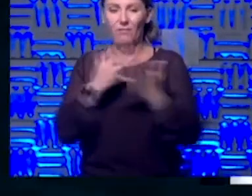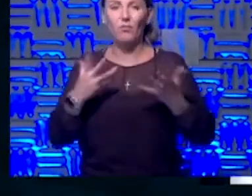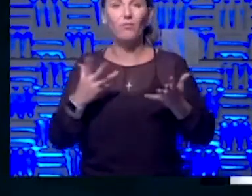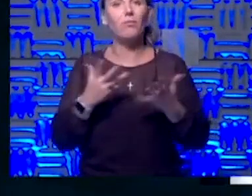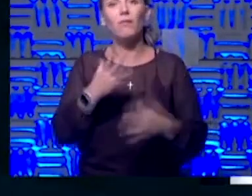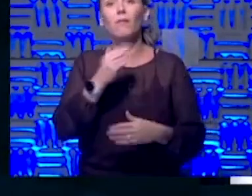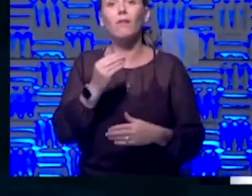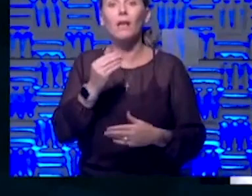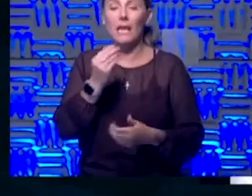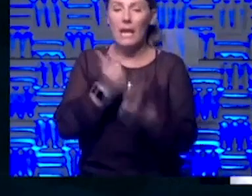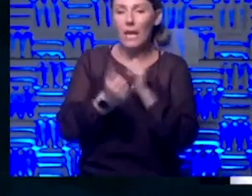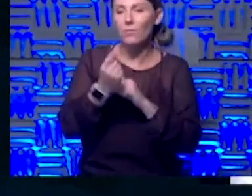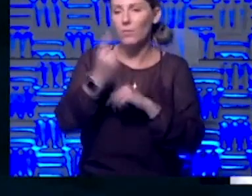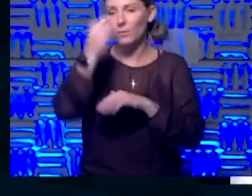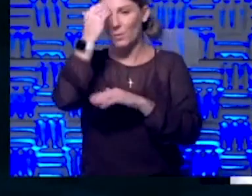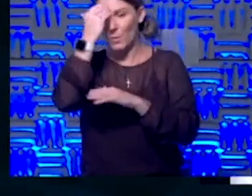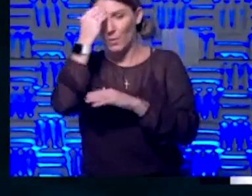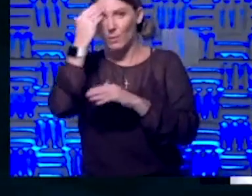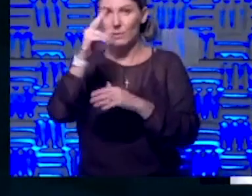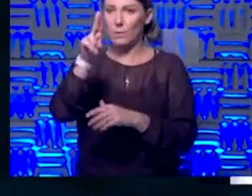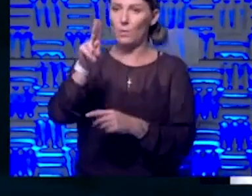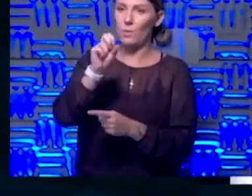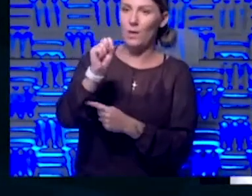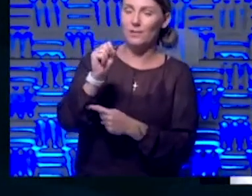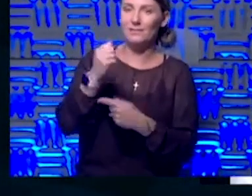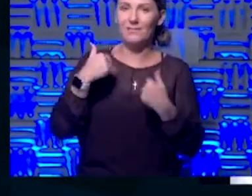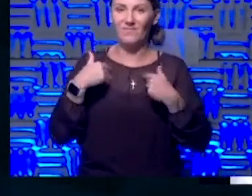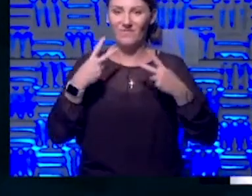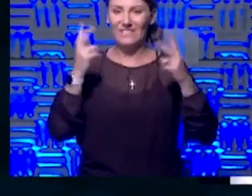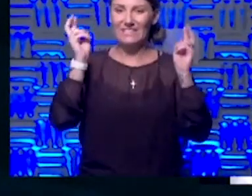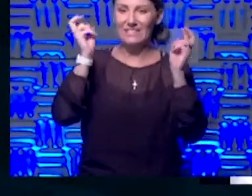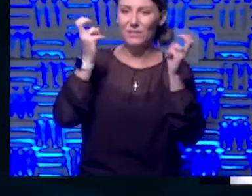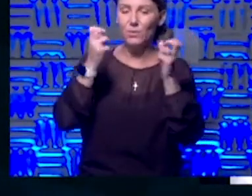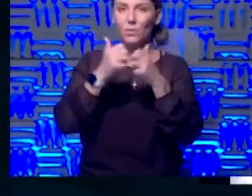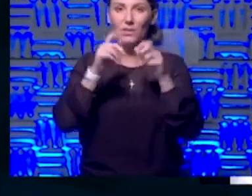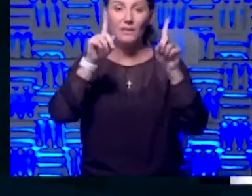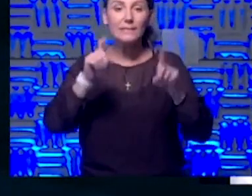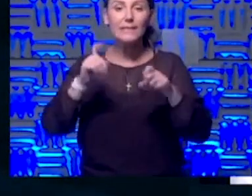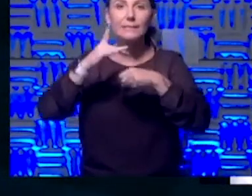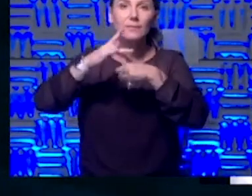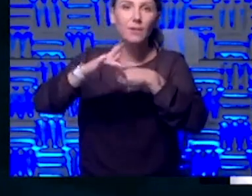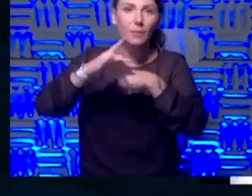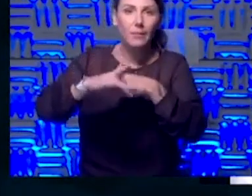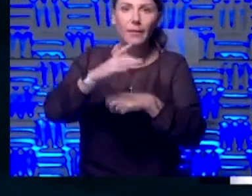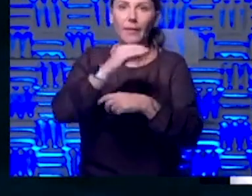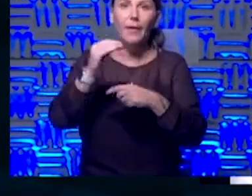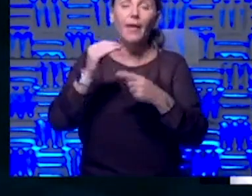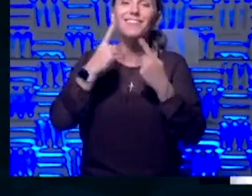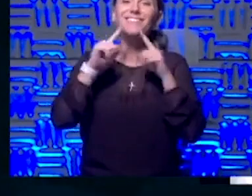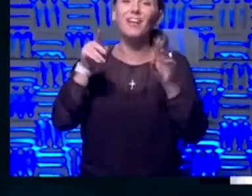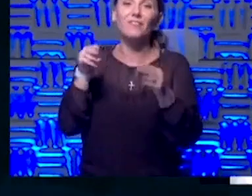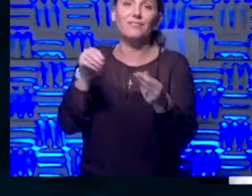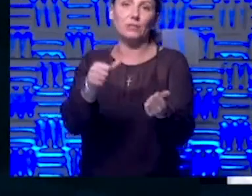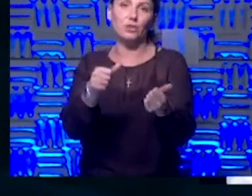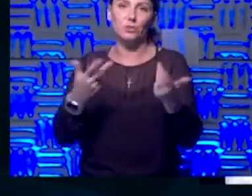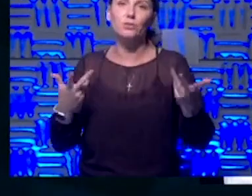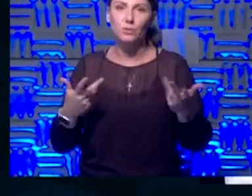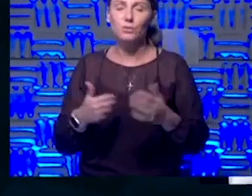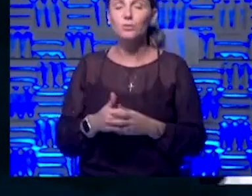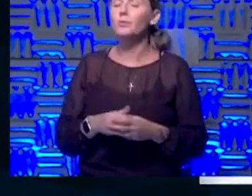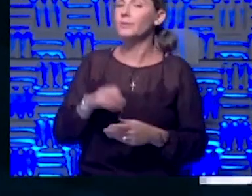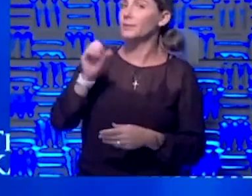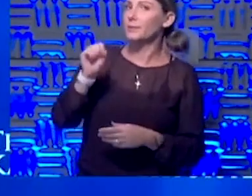everyone's very aware that the U.S. has had an issue with testing availability and efficiency. Yeah, I think